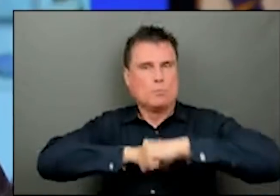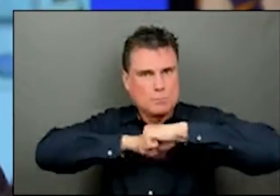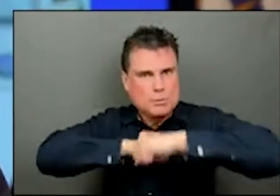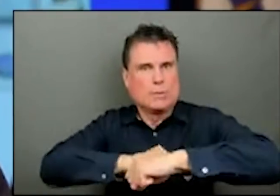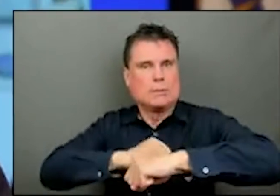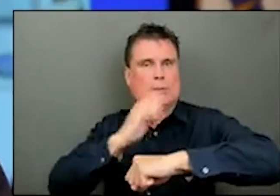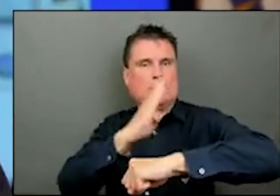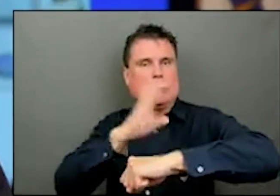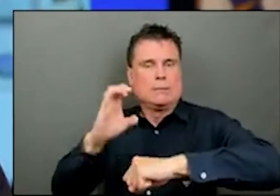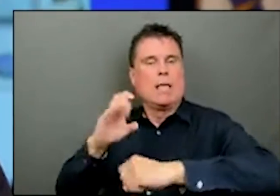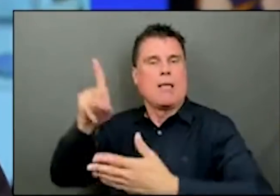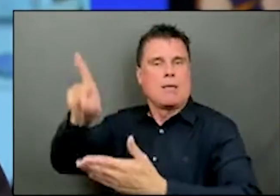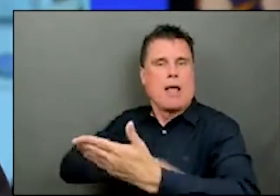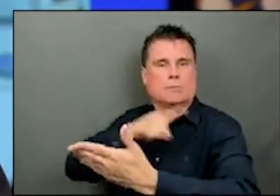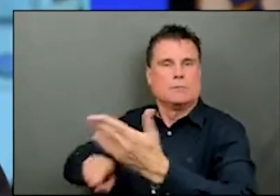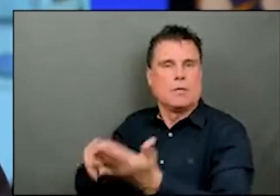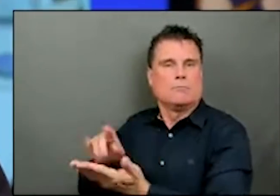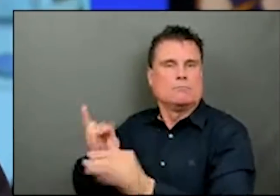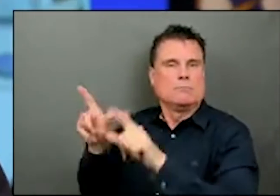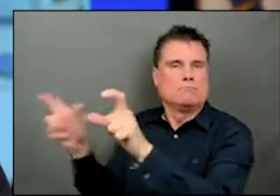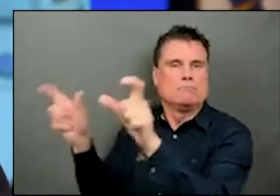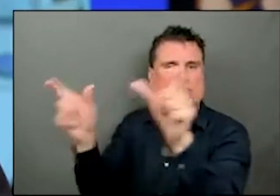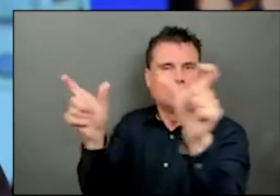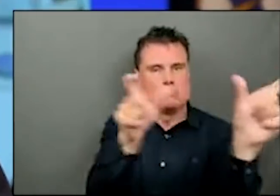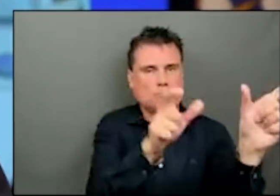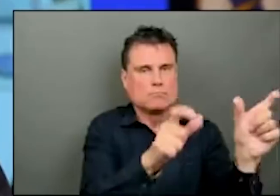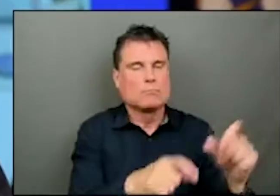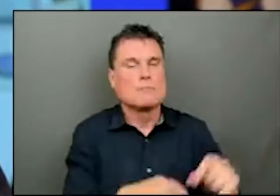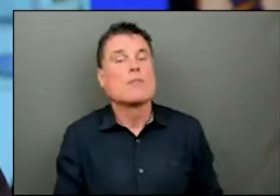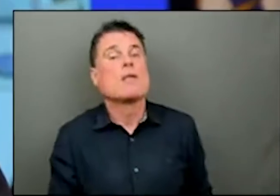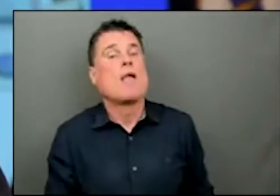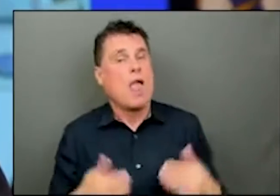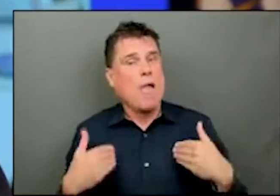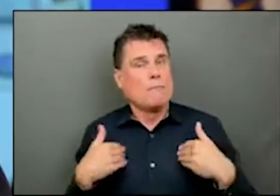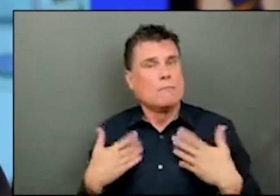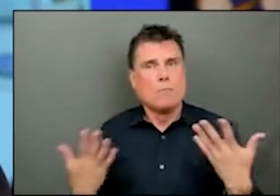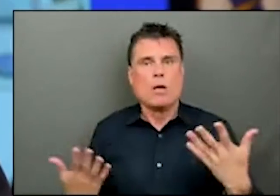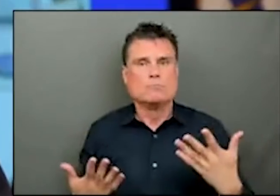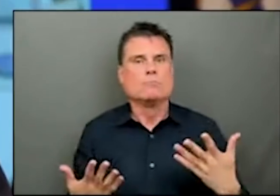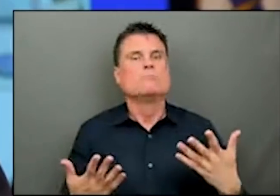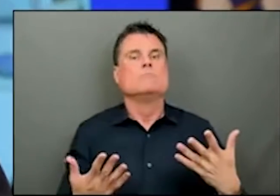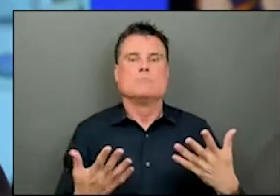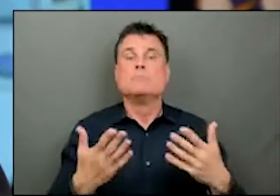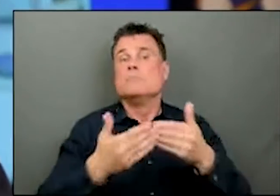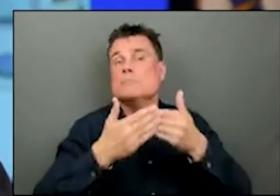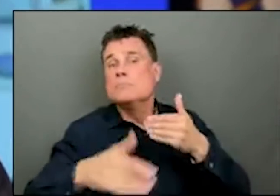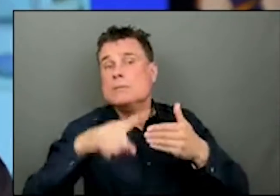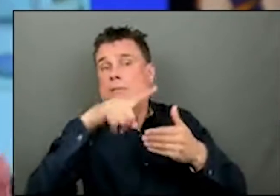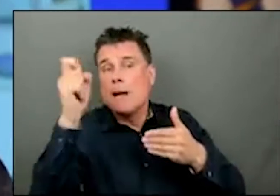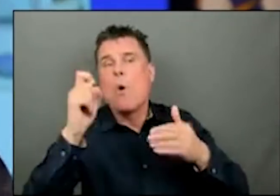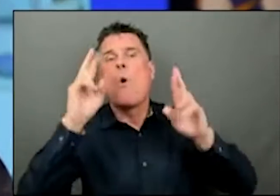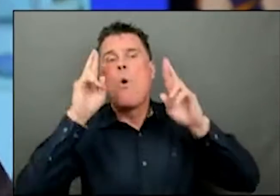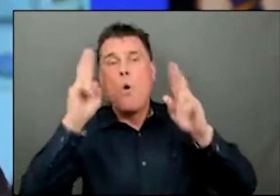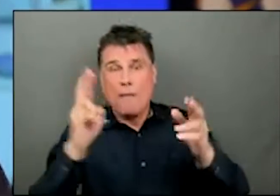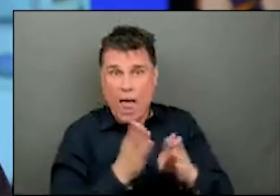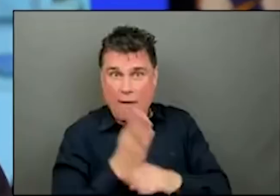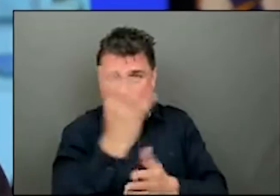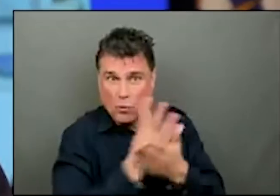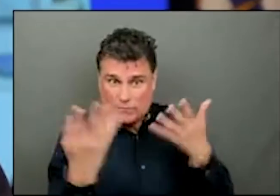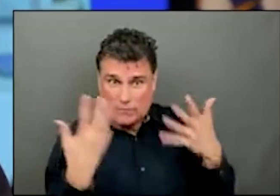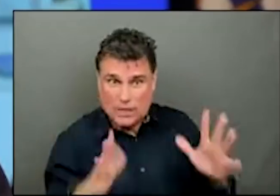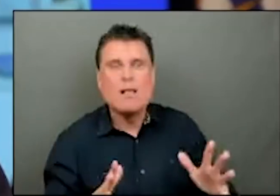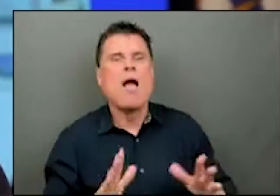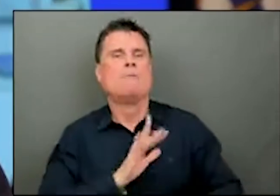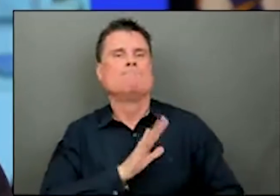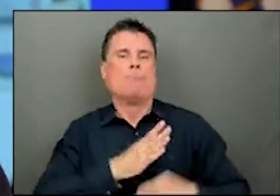we can look at a positive reopening after the May long weekend and get back to something resembling normal. But I